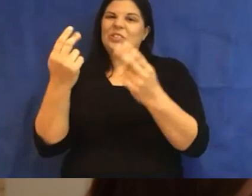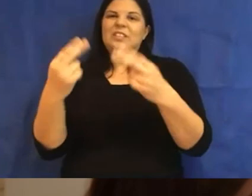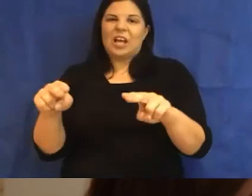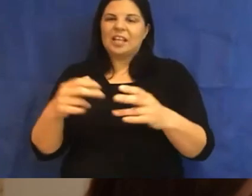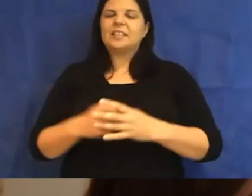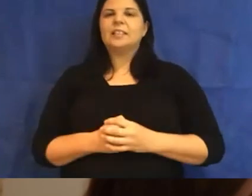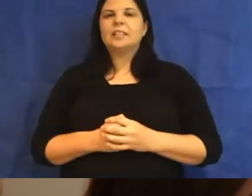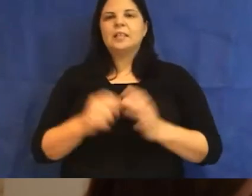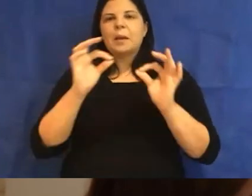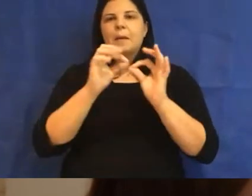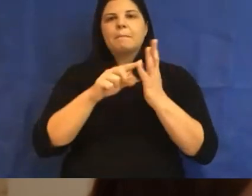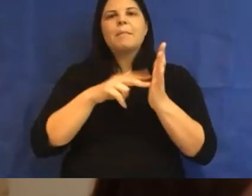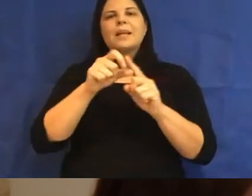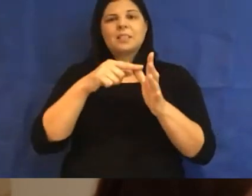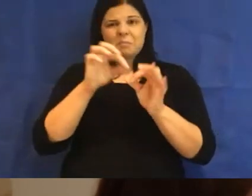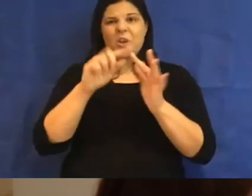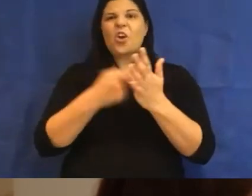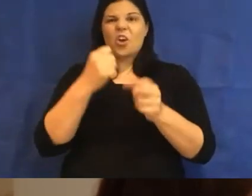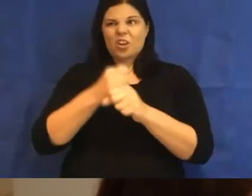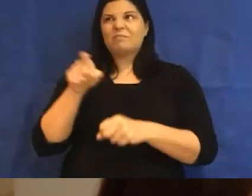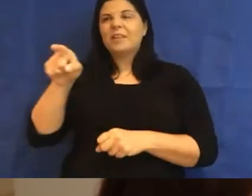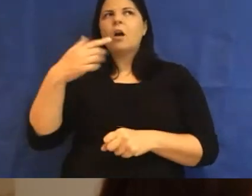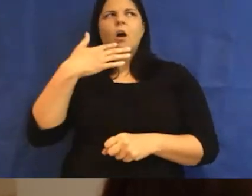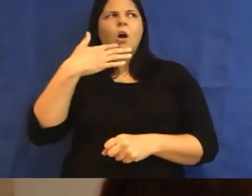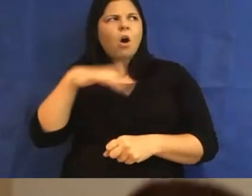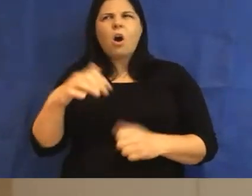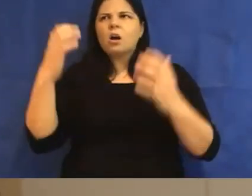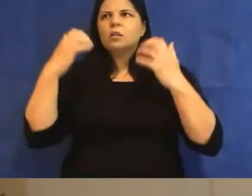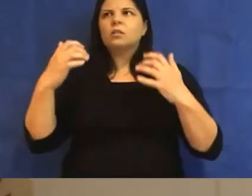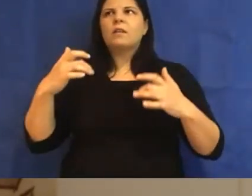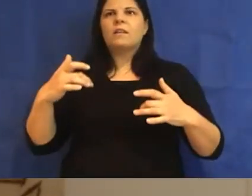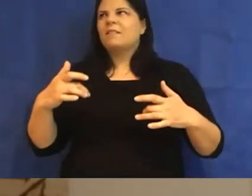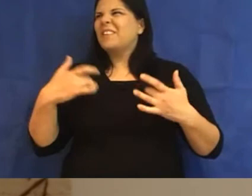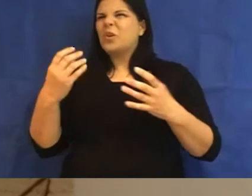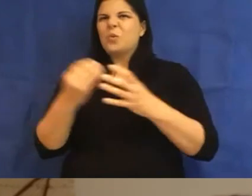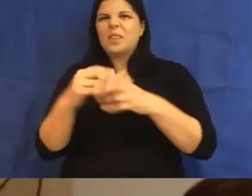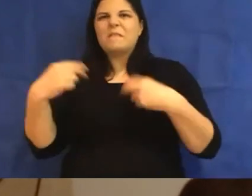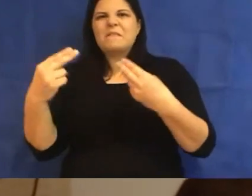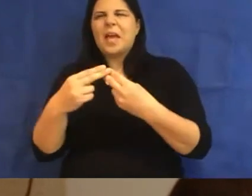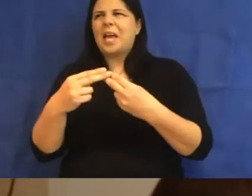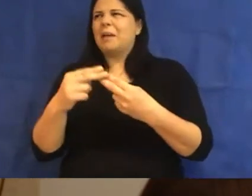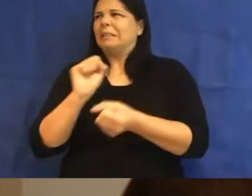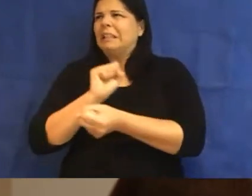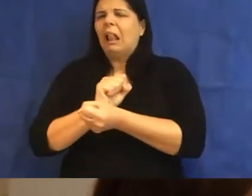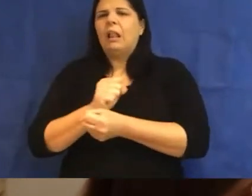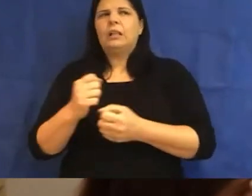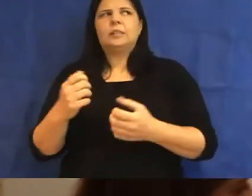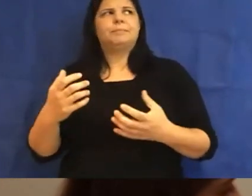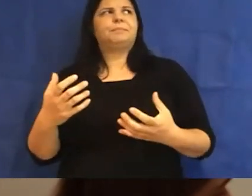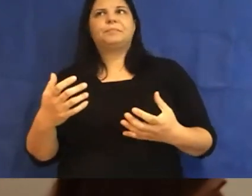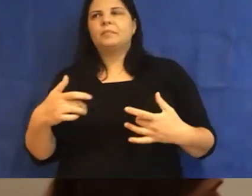Bundaberg was hot. I felt suffocated staying with my family after having had my own place for the better part of a month,